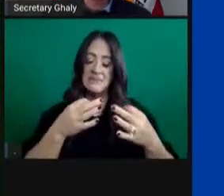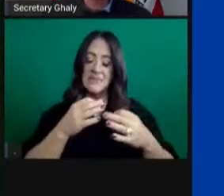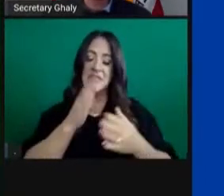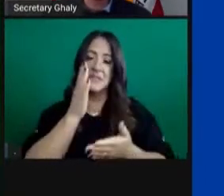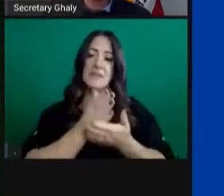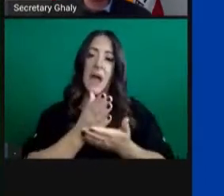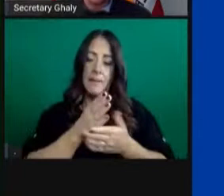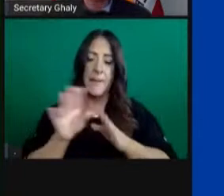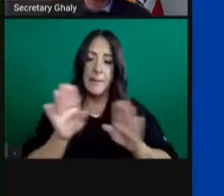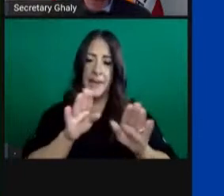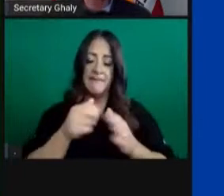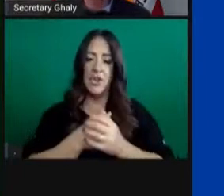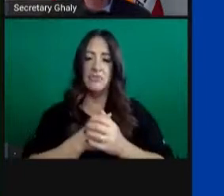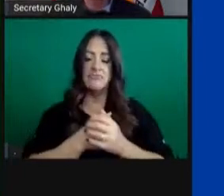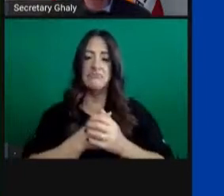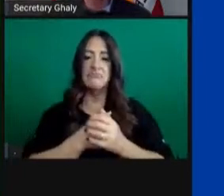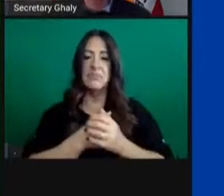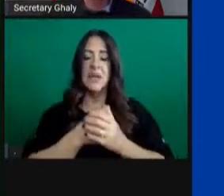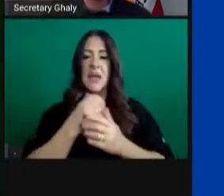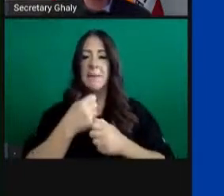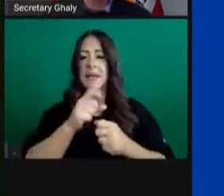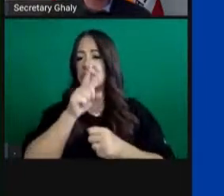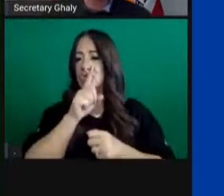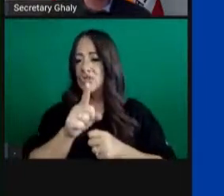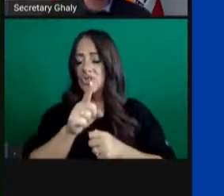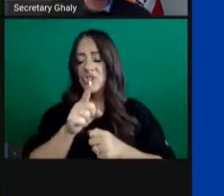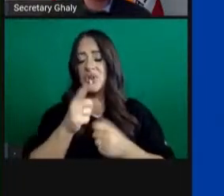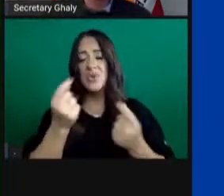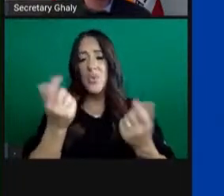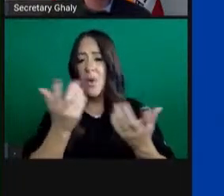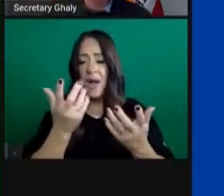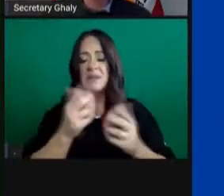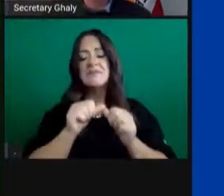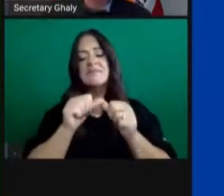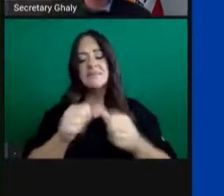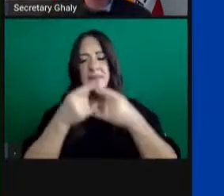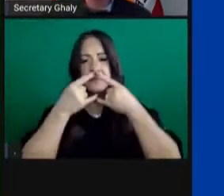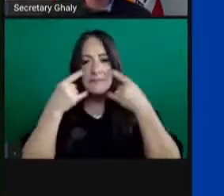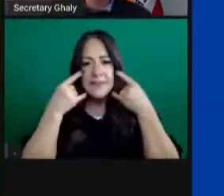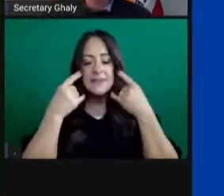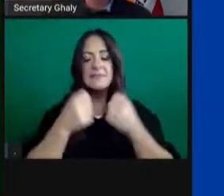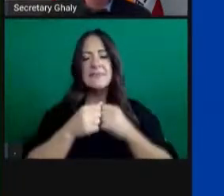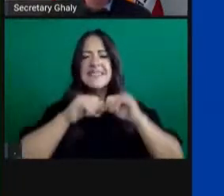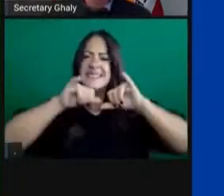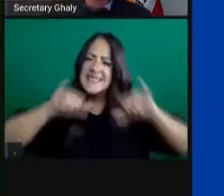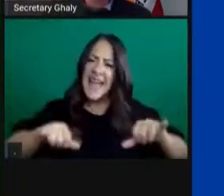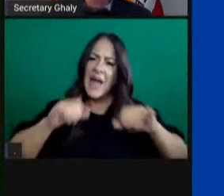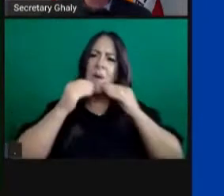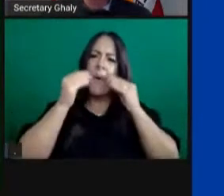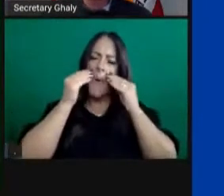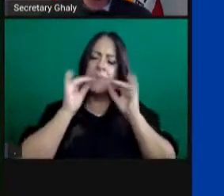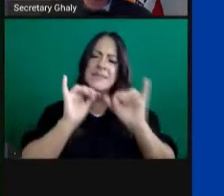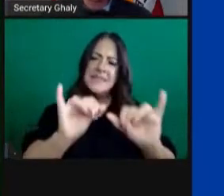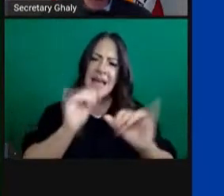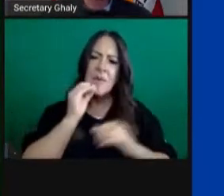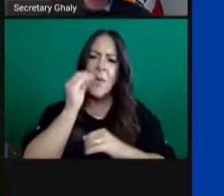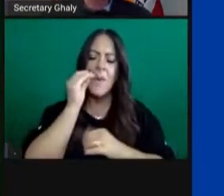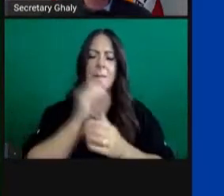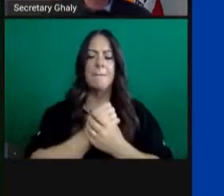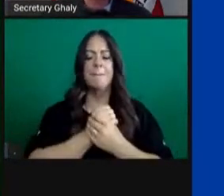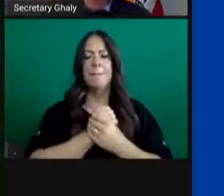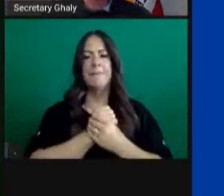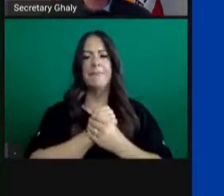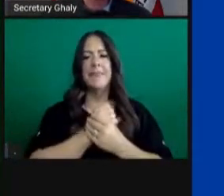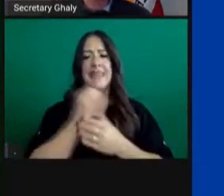those decisions are to wear our masks, to stay at home as much as we can at this critical time. And when we do go